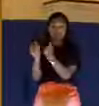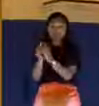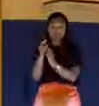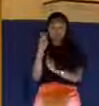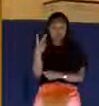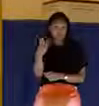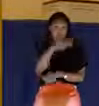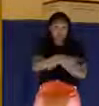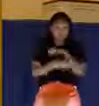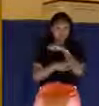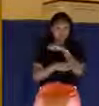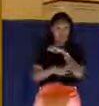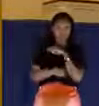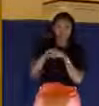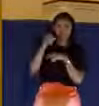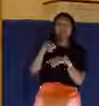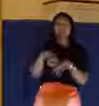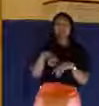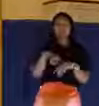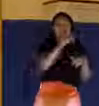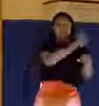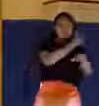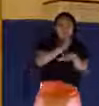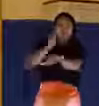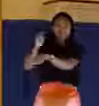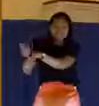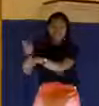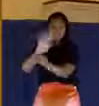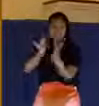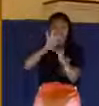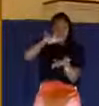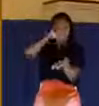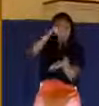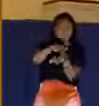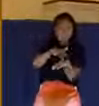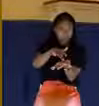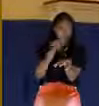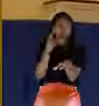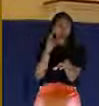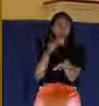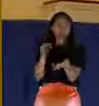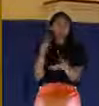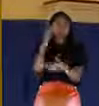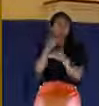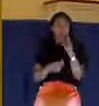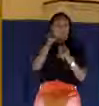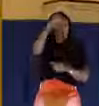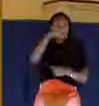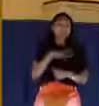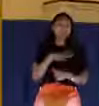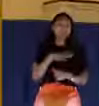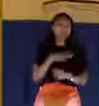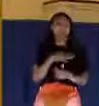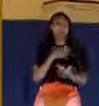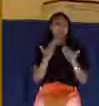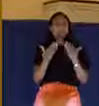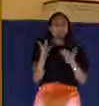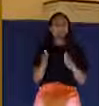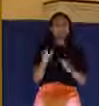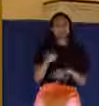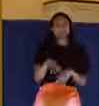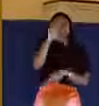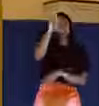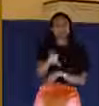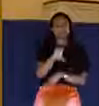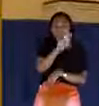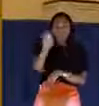account of this. We know that both of these men, and by the way, they were kind of probably angled to where if they had a conversation, they had to look and see